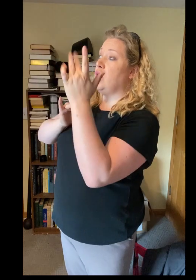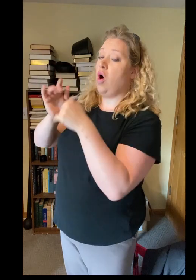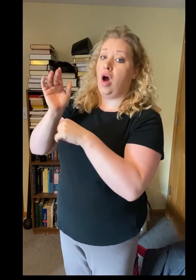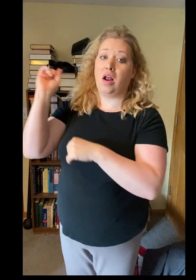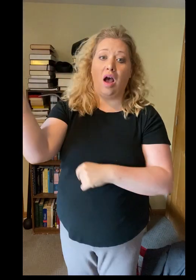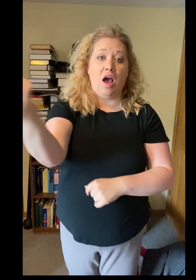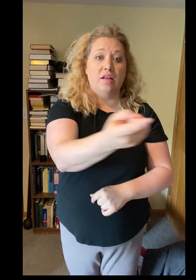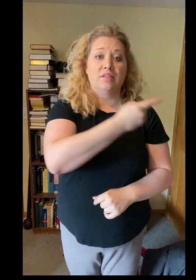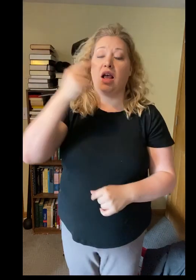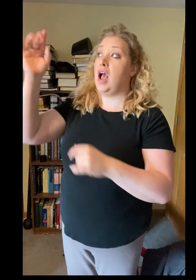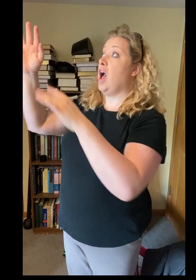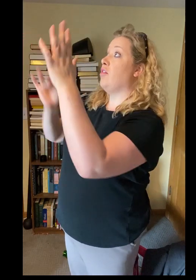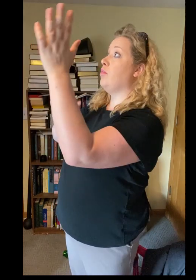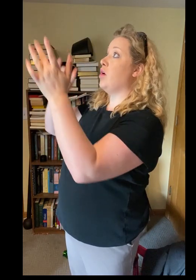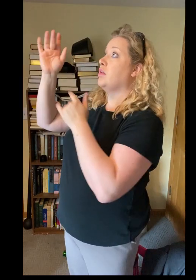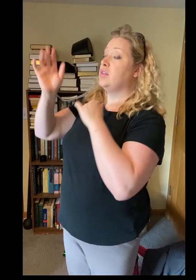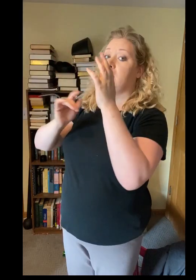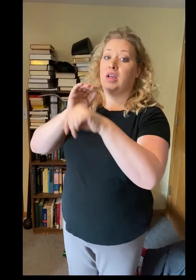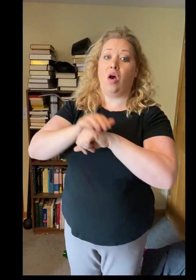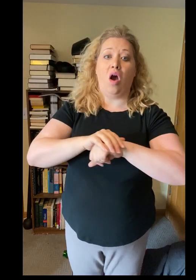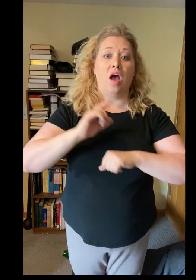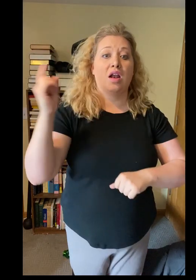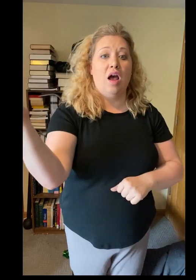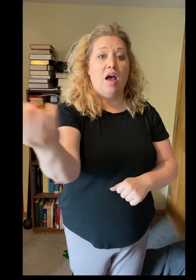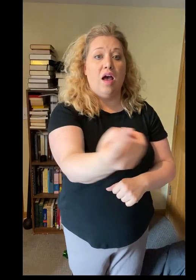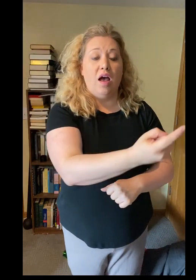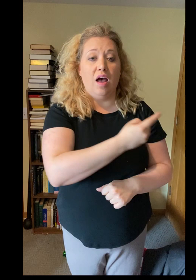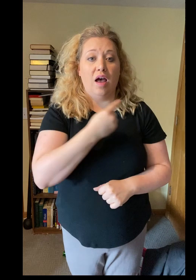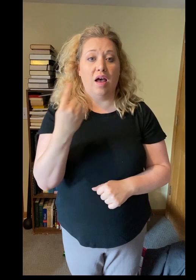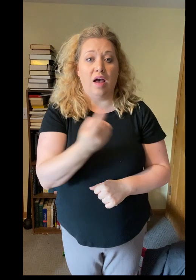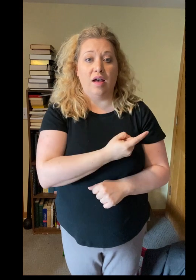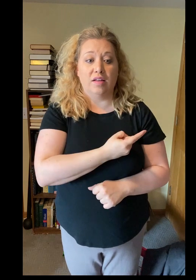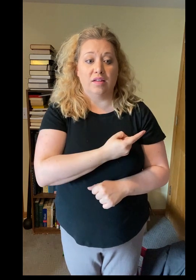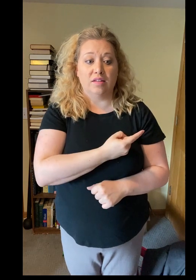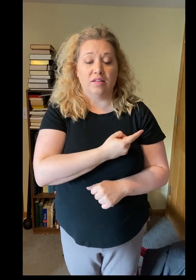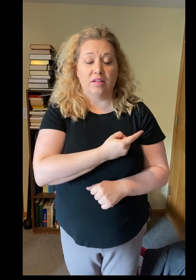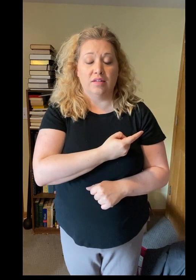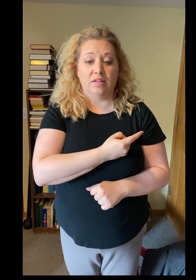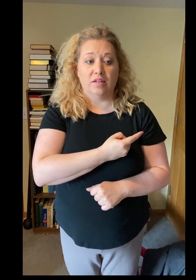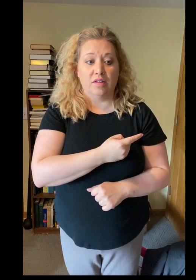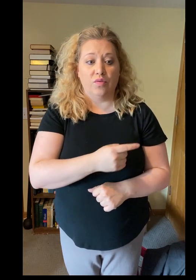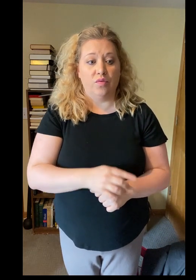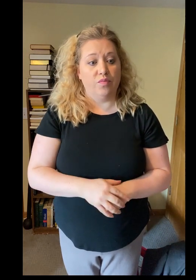on us, have mercy on us.